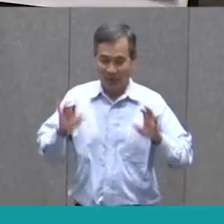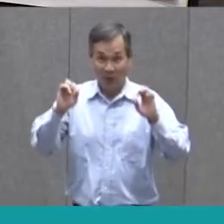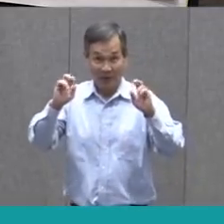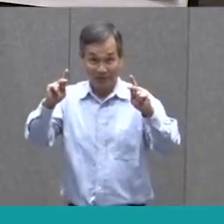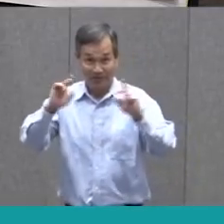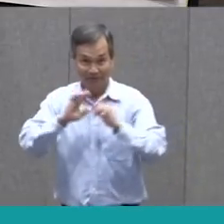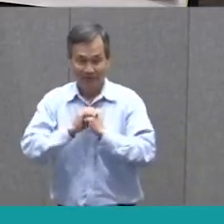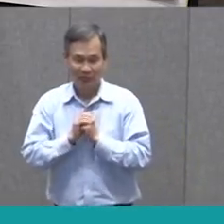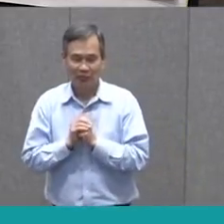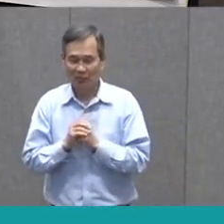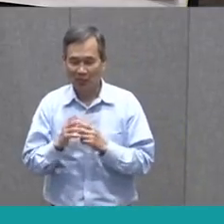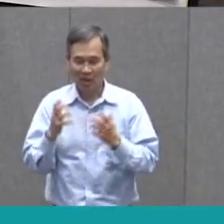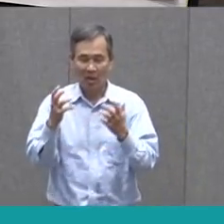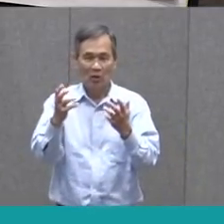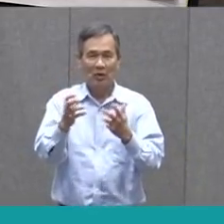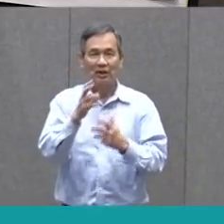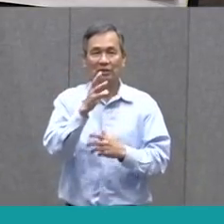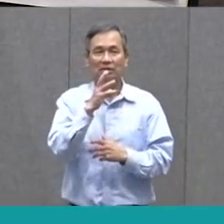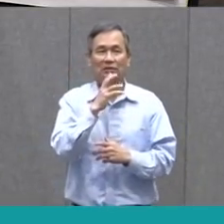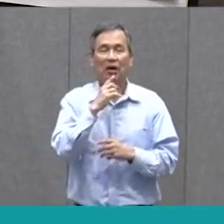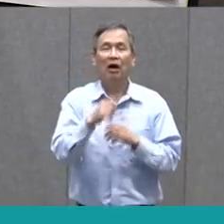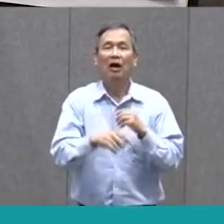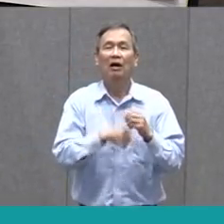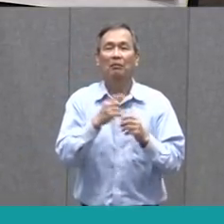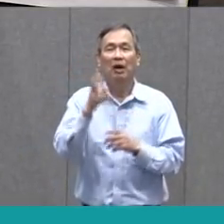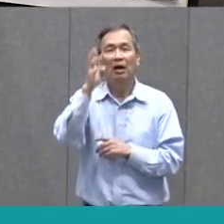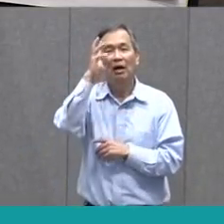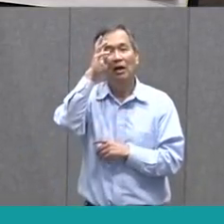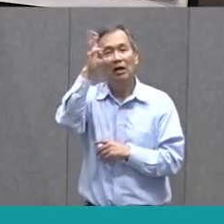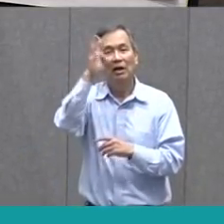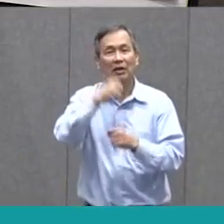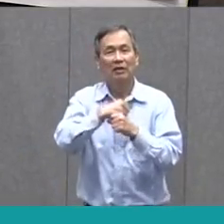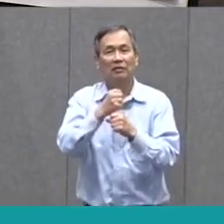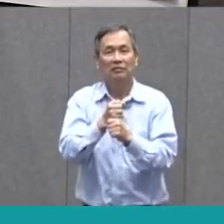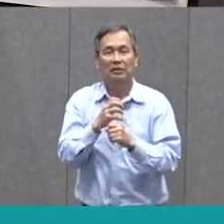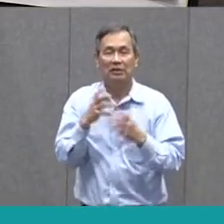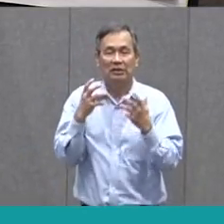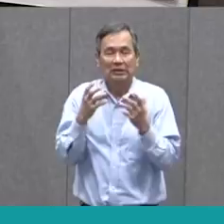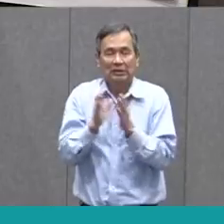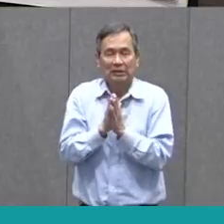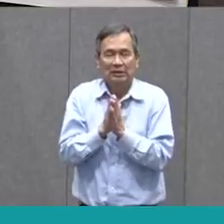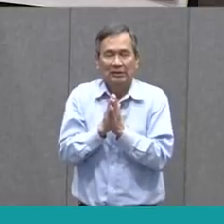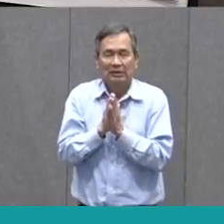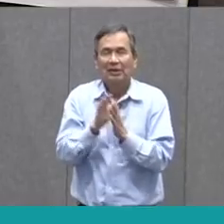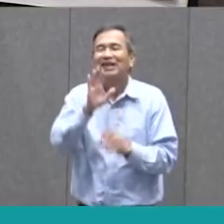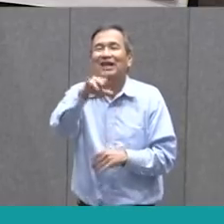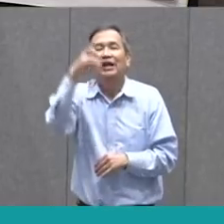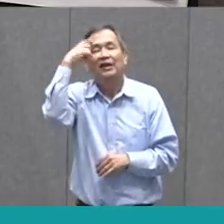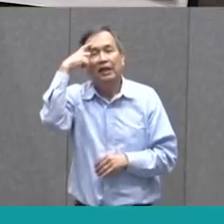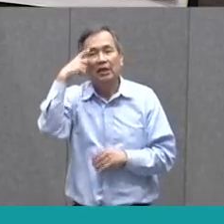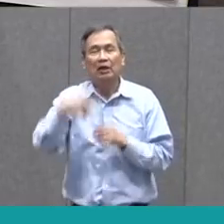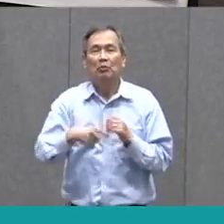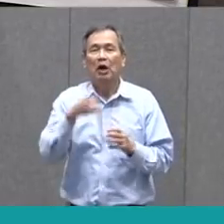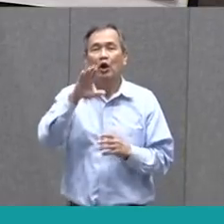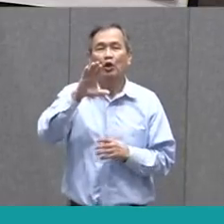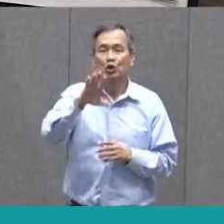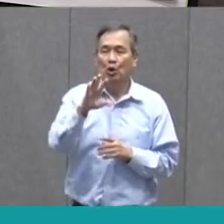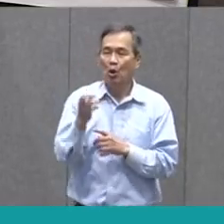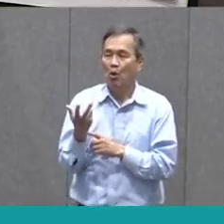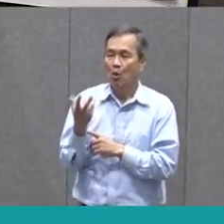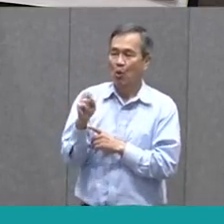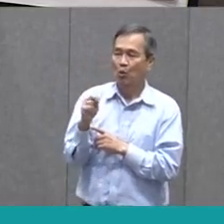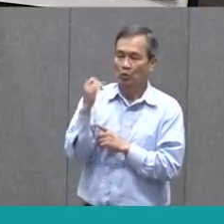Okay, I want to talk about inventions, and I want you to think about your idea